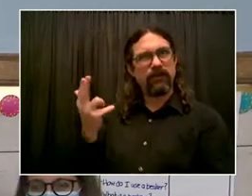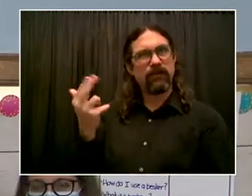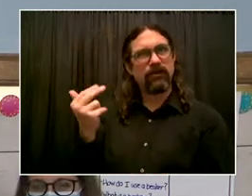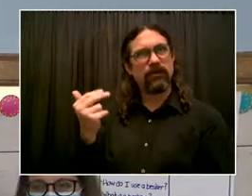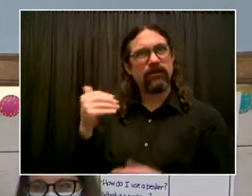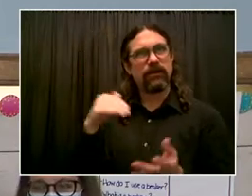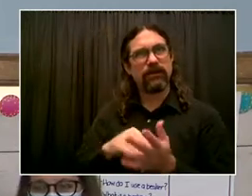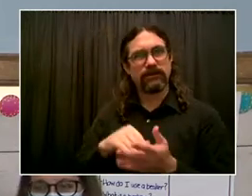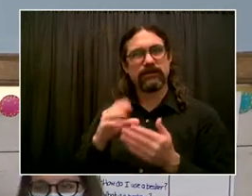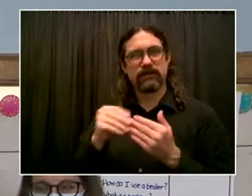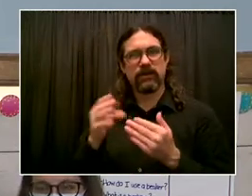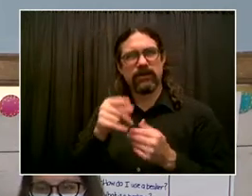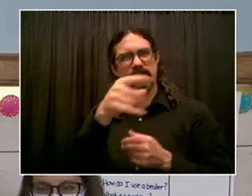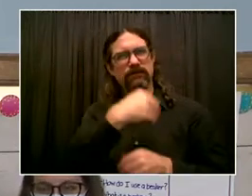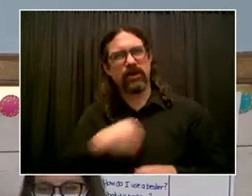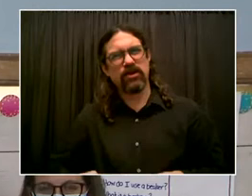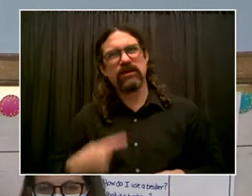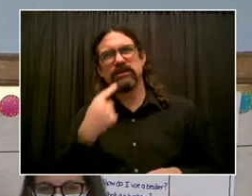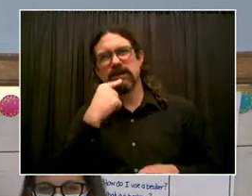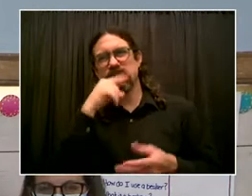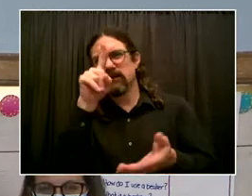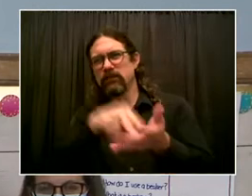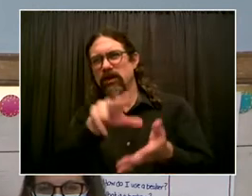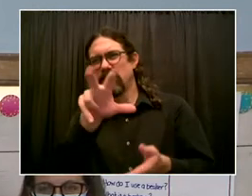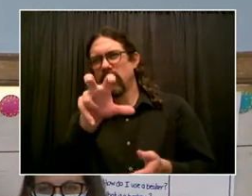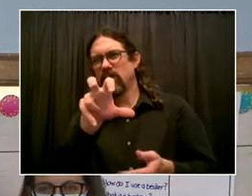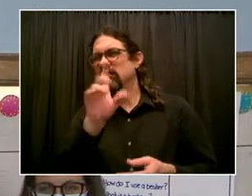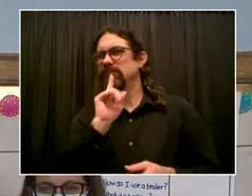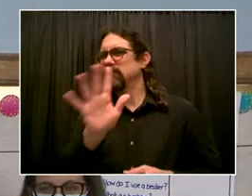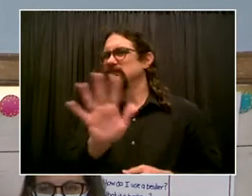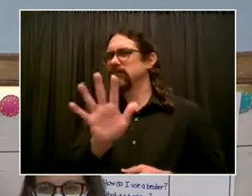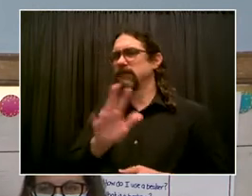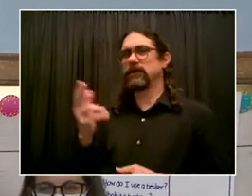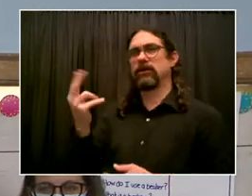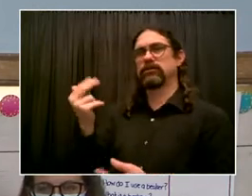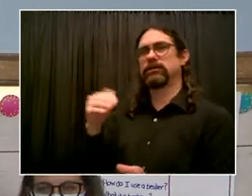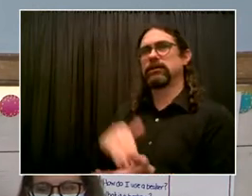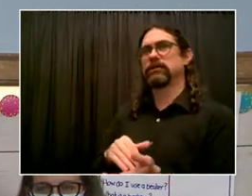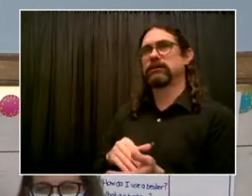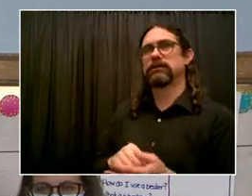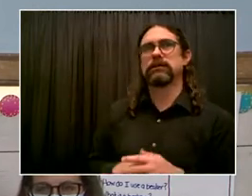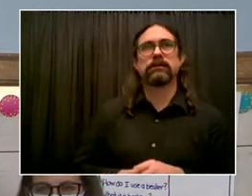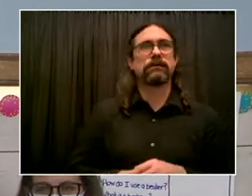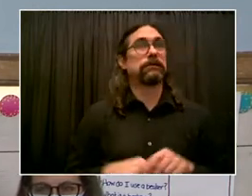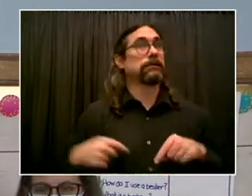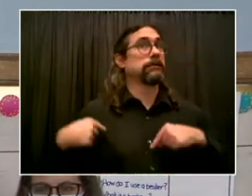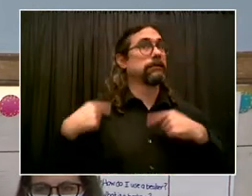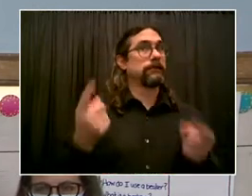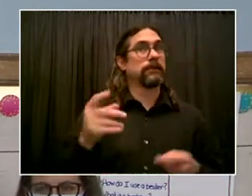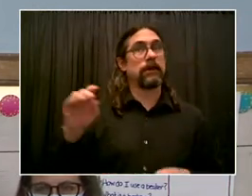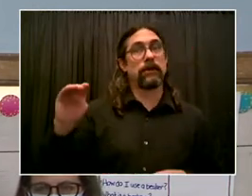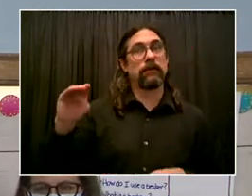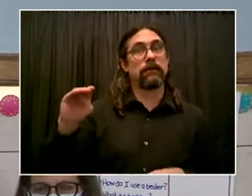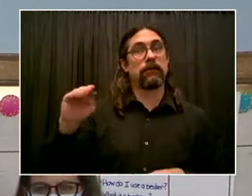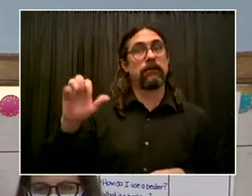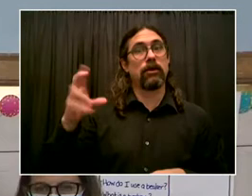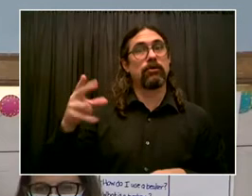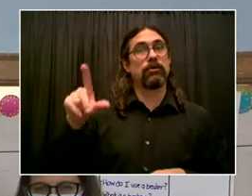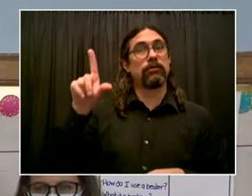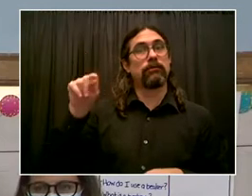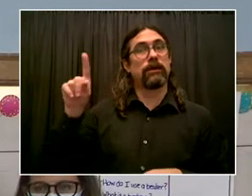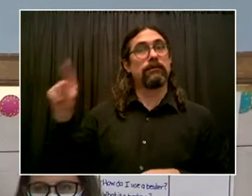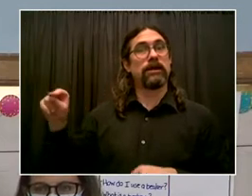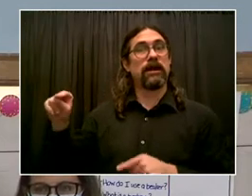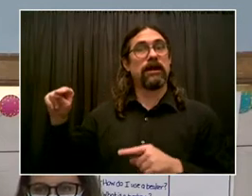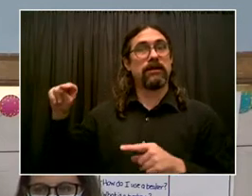Obviously, since March of 2020, fundraising for PTAs, I'm sure around the city has been kind of flat